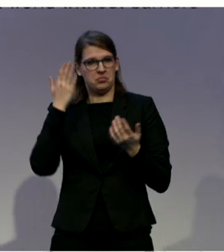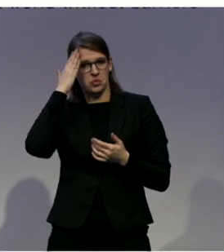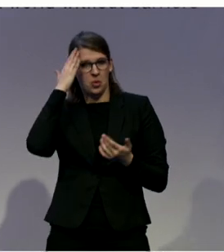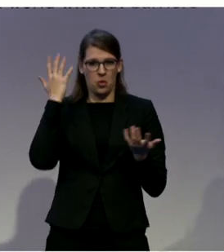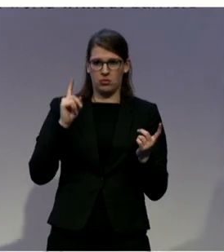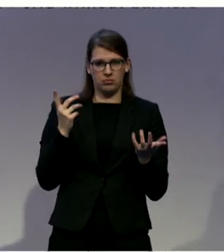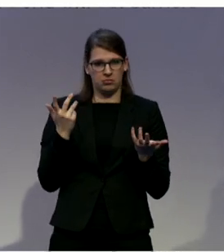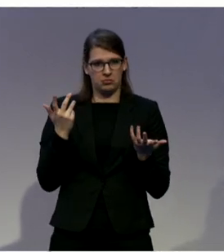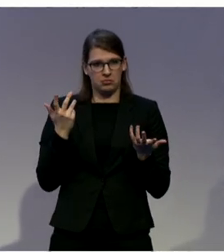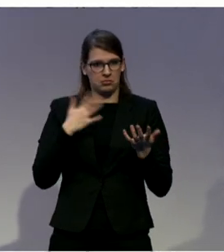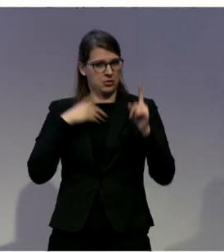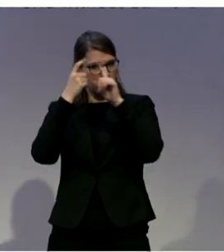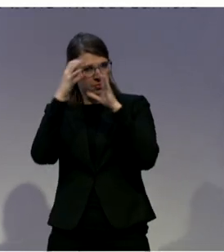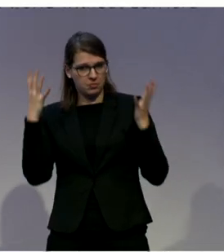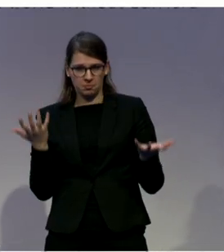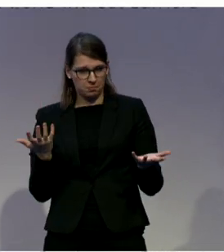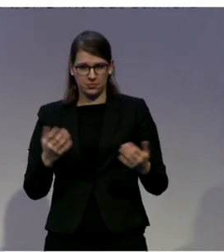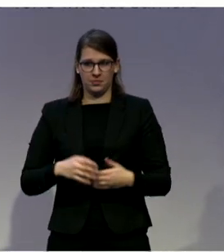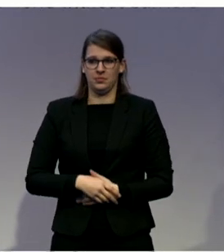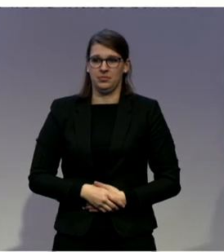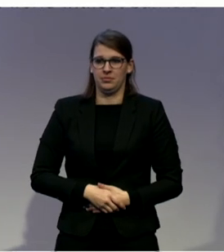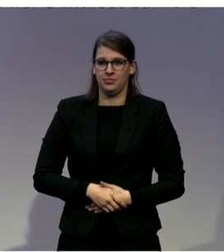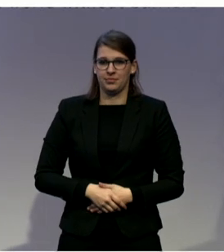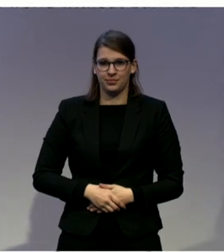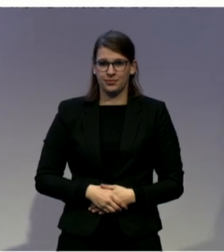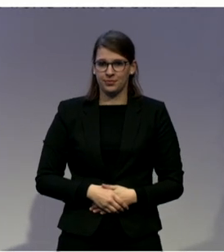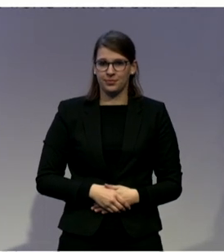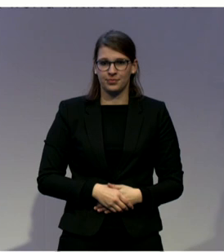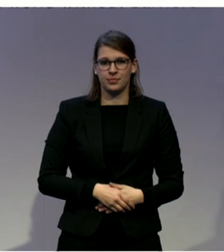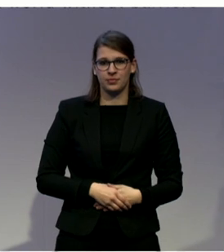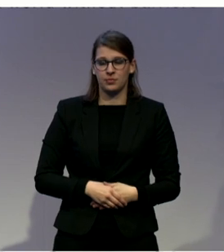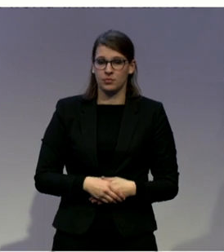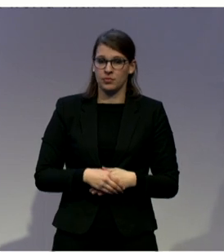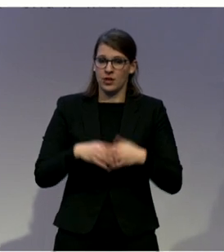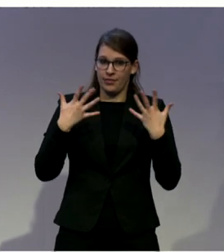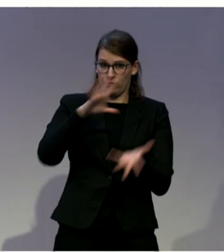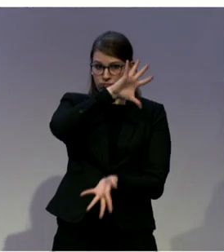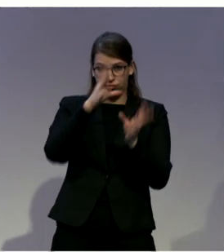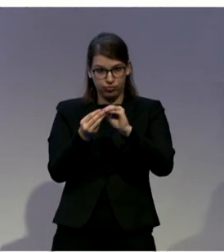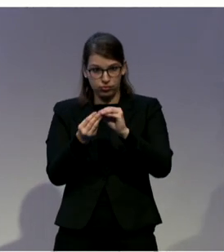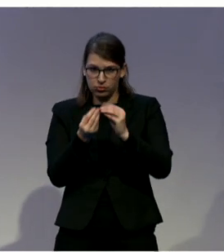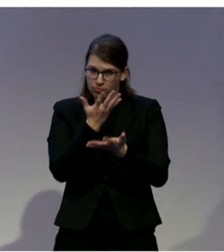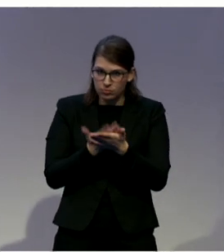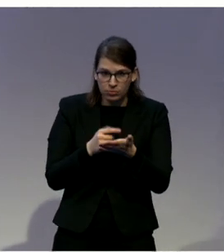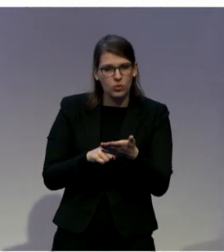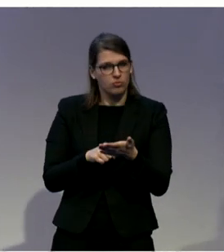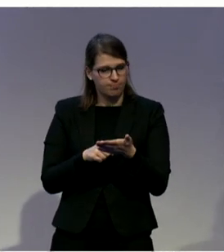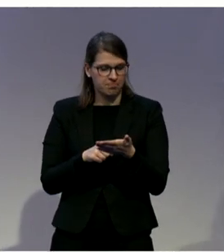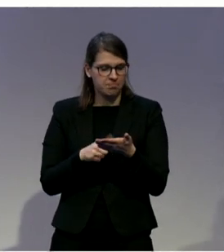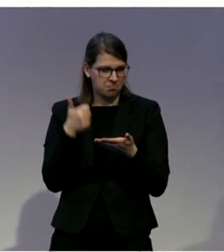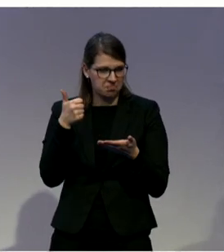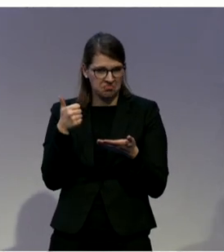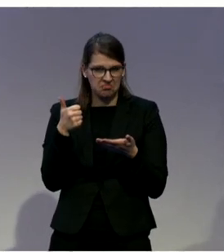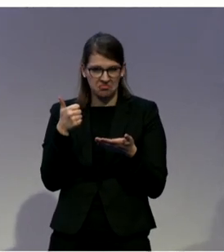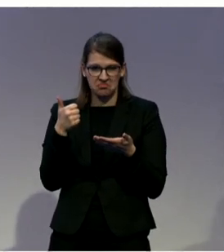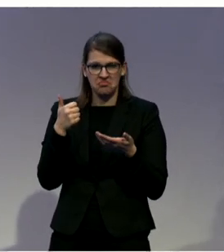and for our loved ones. There were transformative outcomes in the pilot. So, again, similar to the previous presenters, it was demonstrated to a high